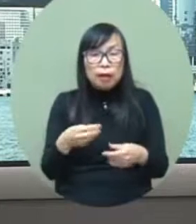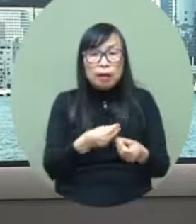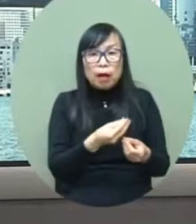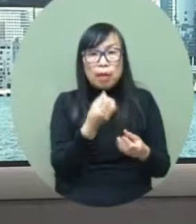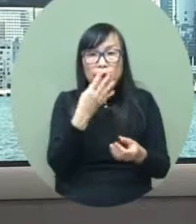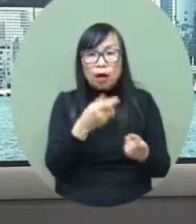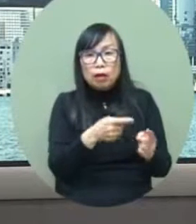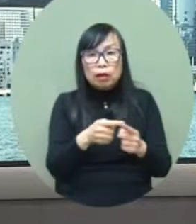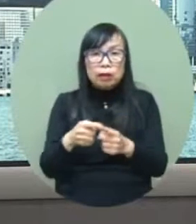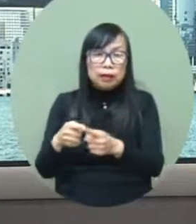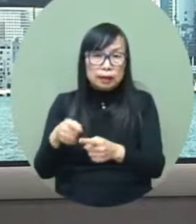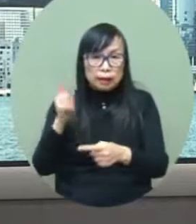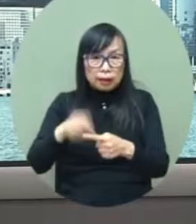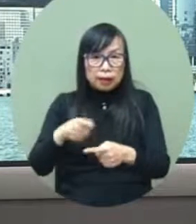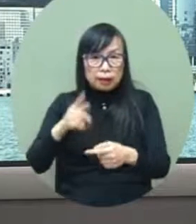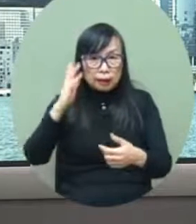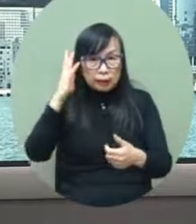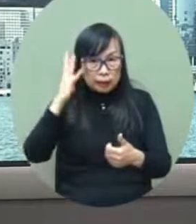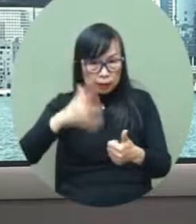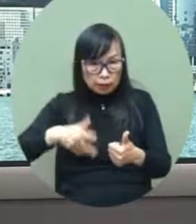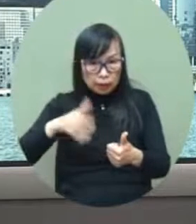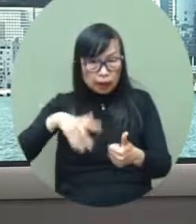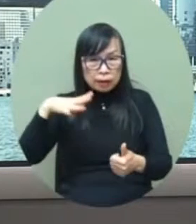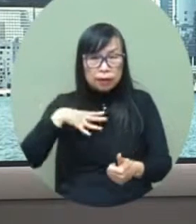also compress the transition as far as possible.